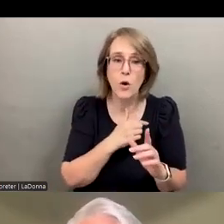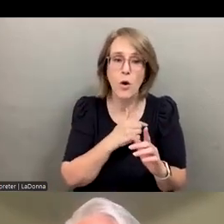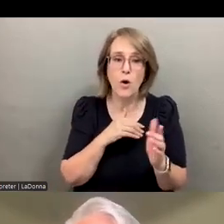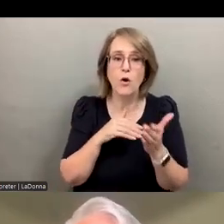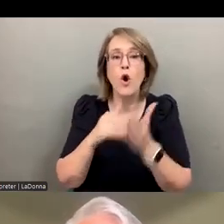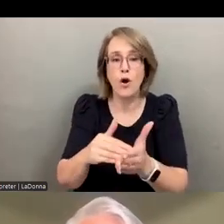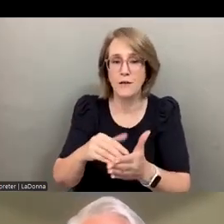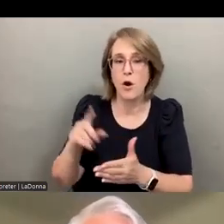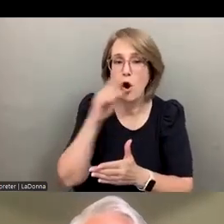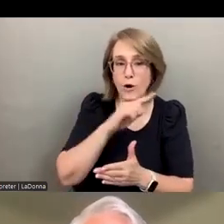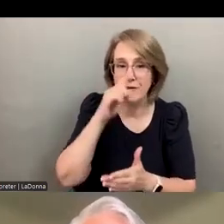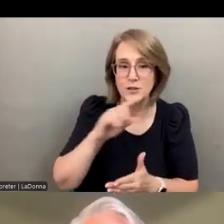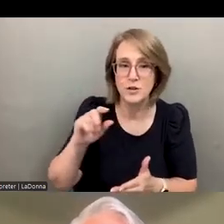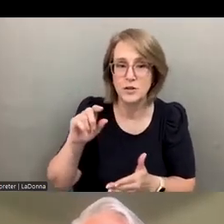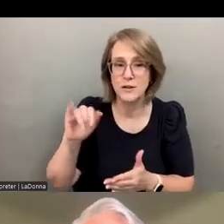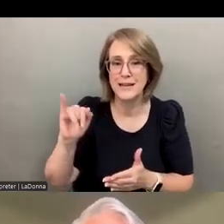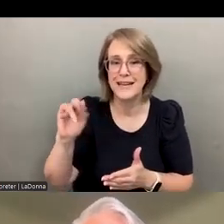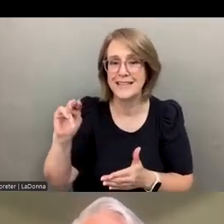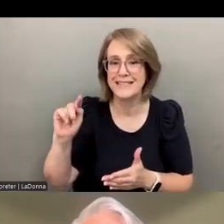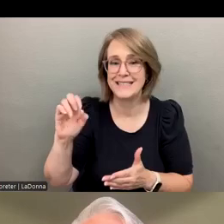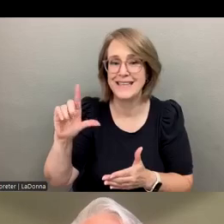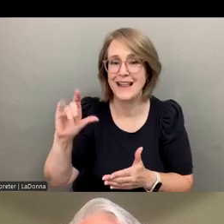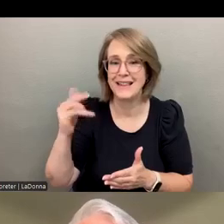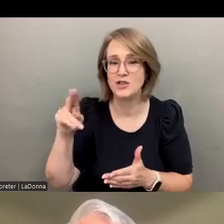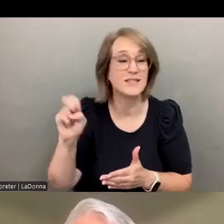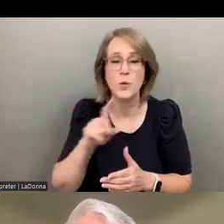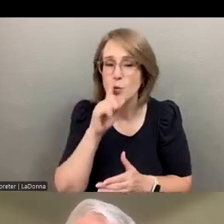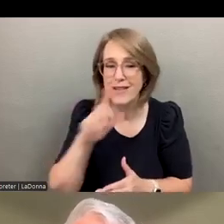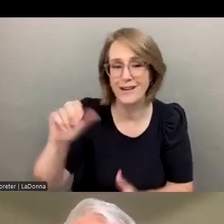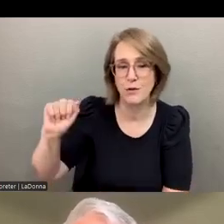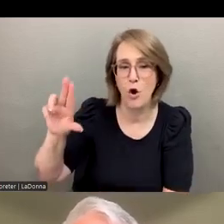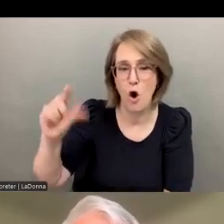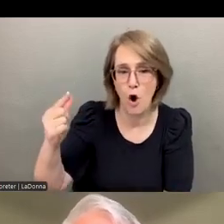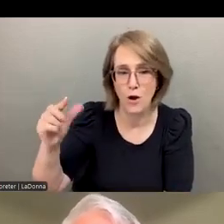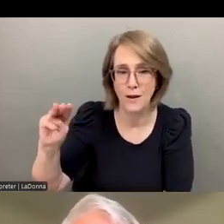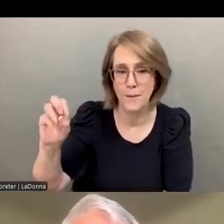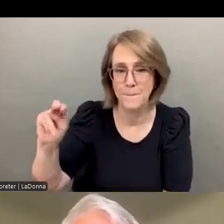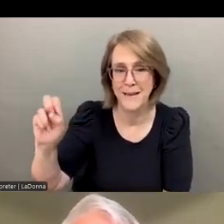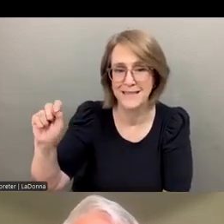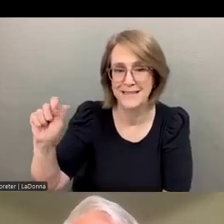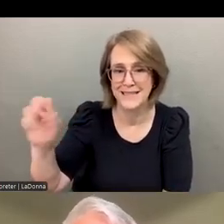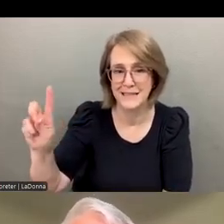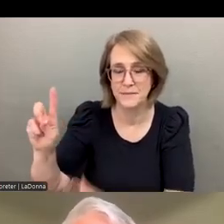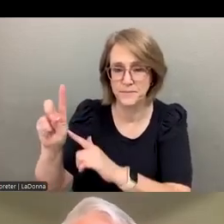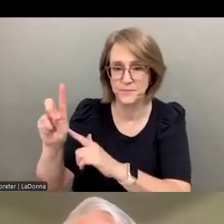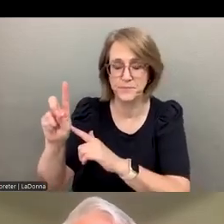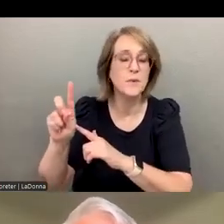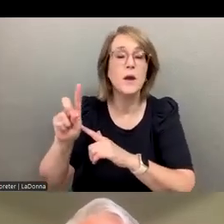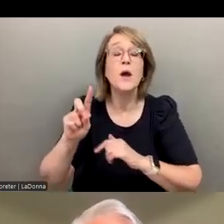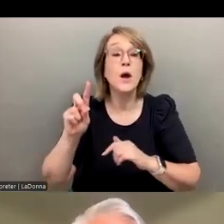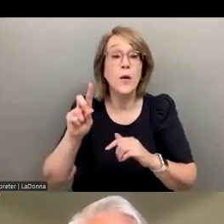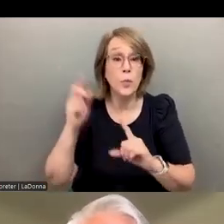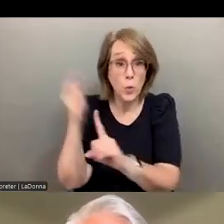as artificial intelligence, but it's really augmented intelligence and that the goal of all these technologies is to help clinicians do a better job, do their jobs better,